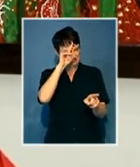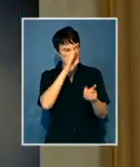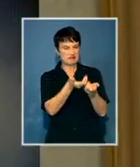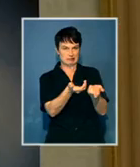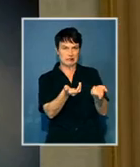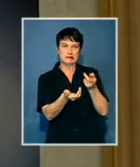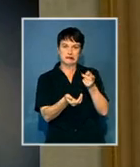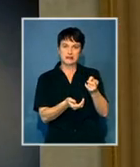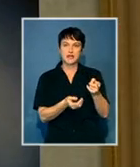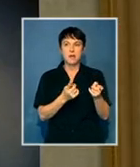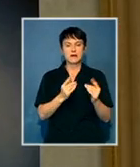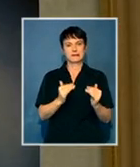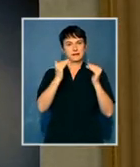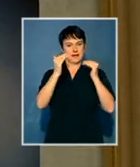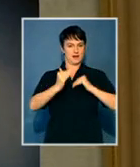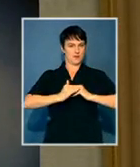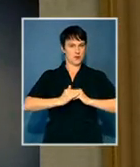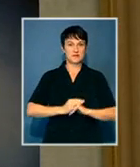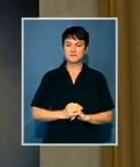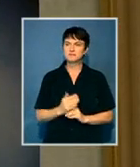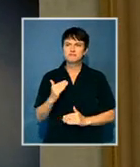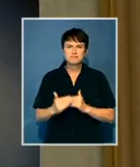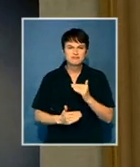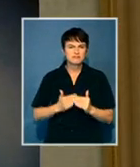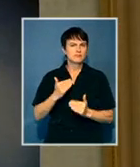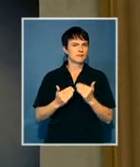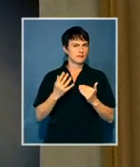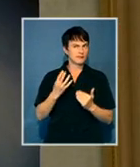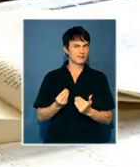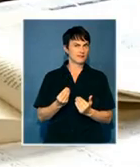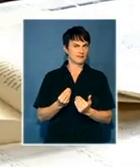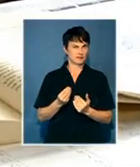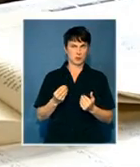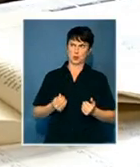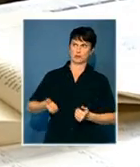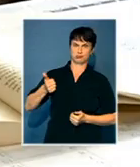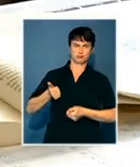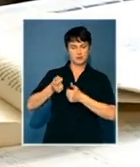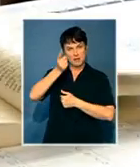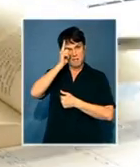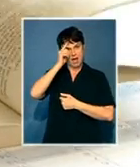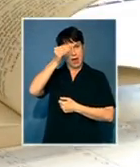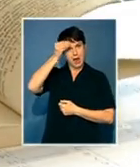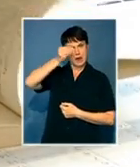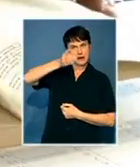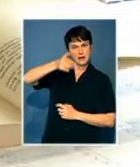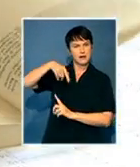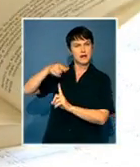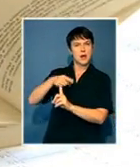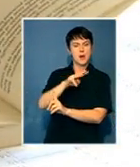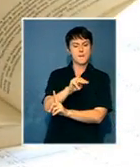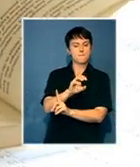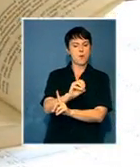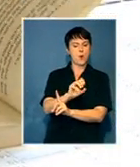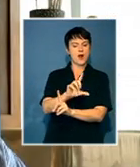senior residence. The advent of democracy ushered in a new year. Respected black academics were roped in. Retiring Prof. Mkhlomi